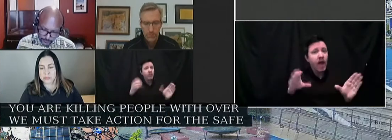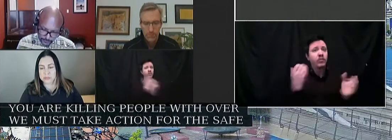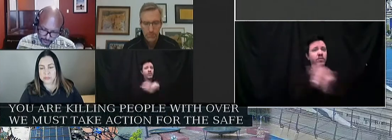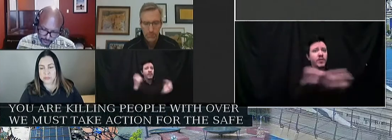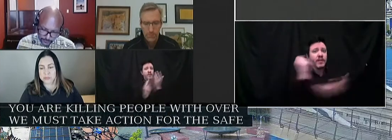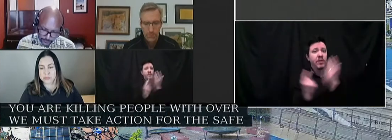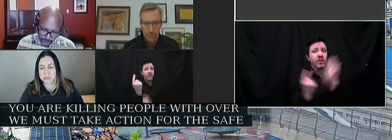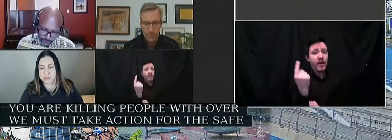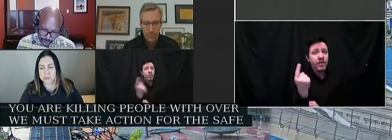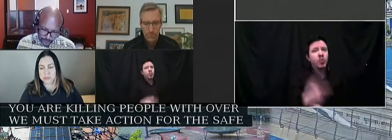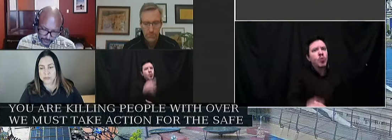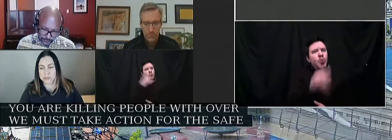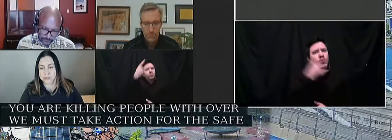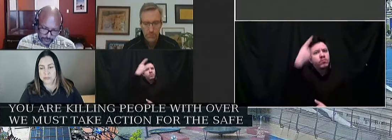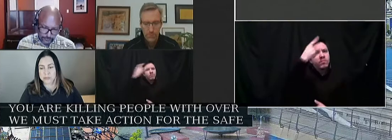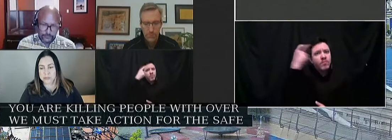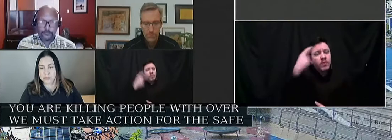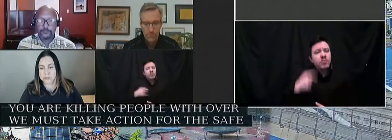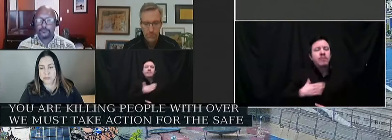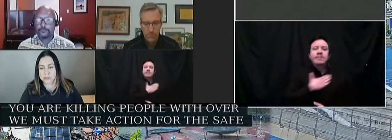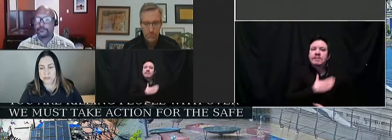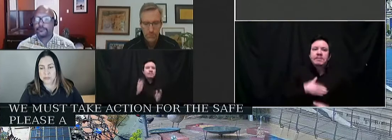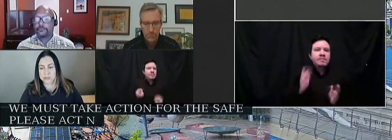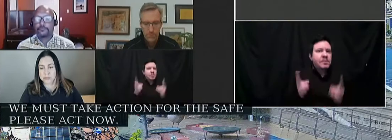coming. Please act now.